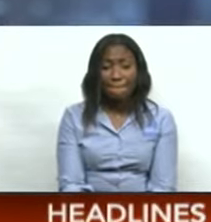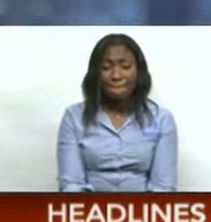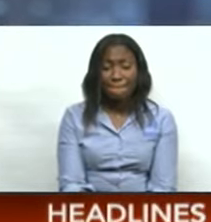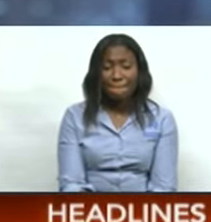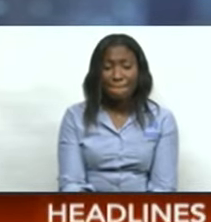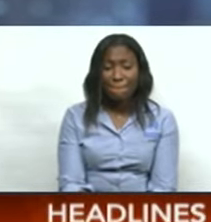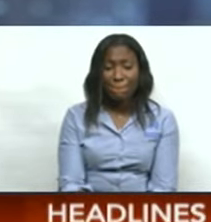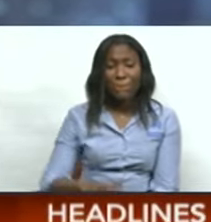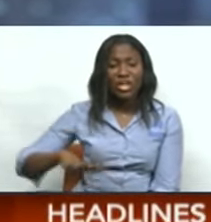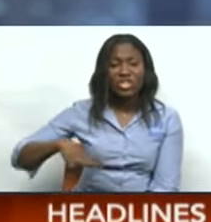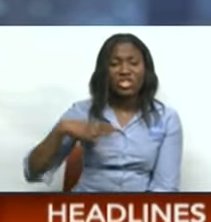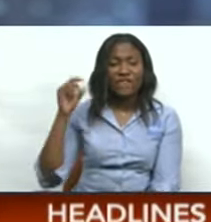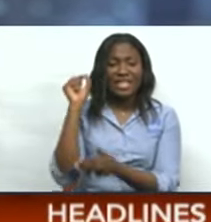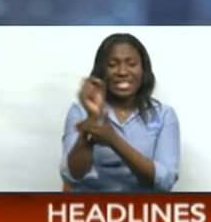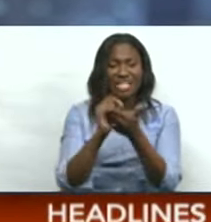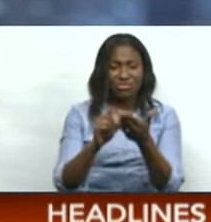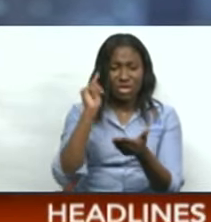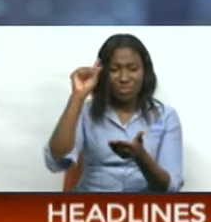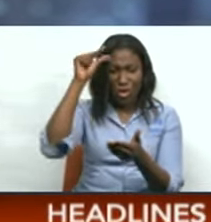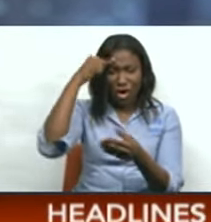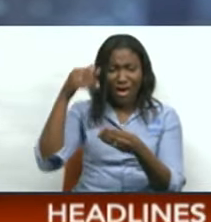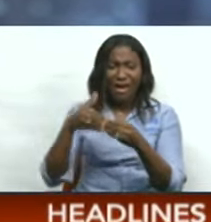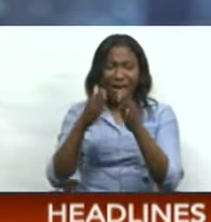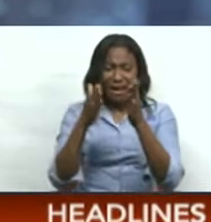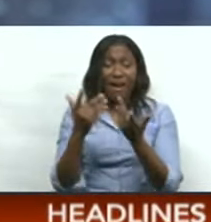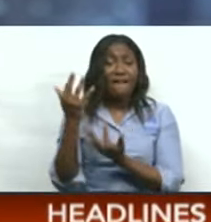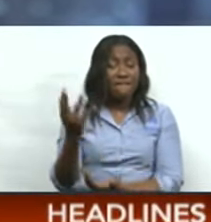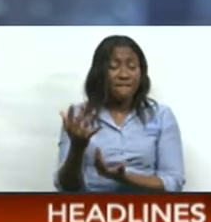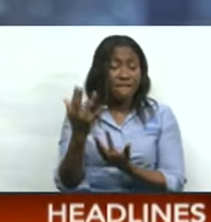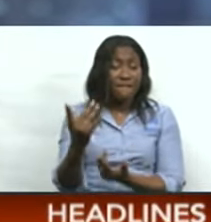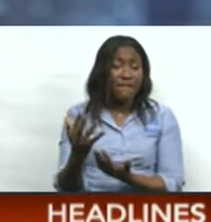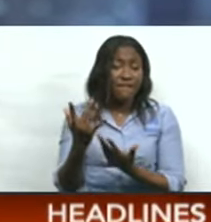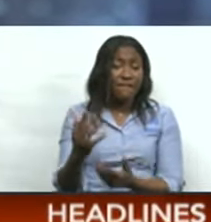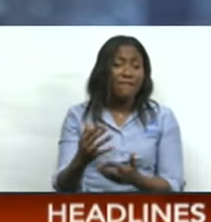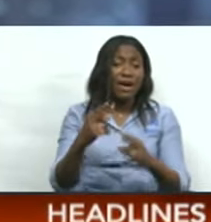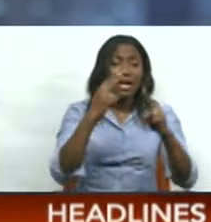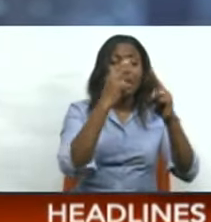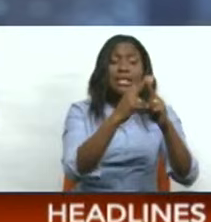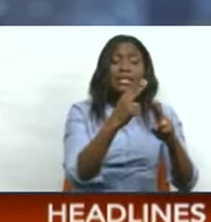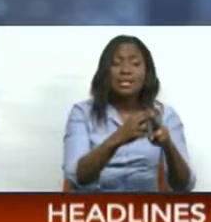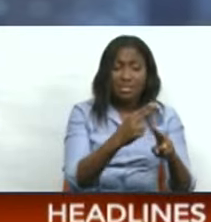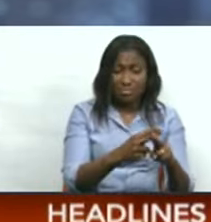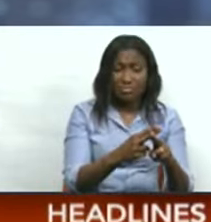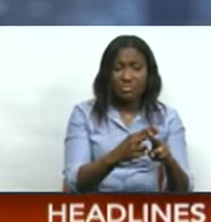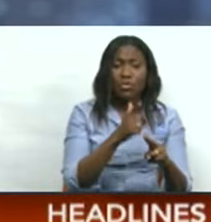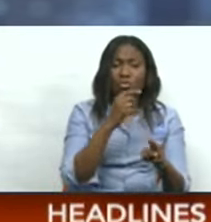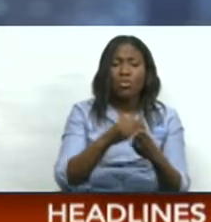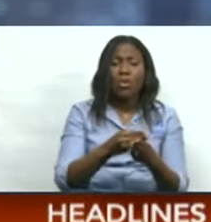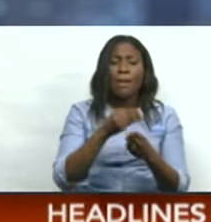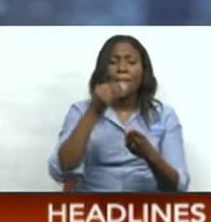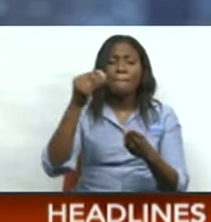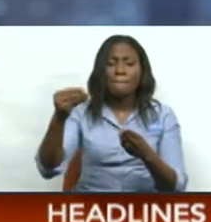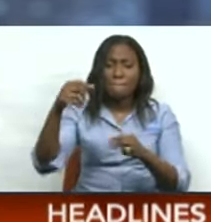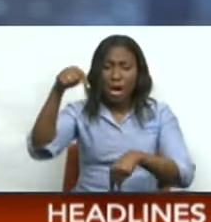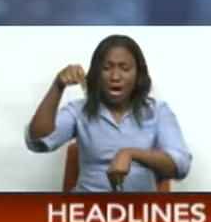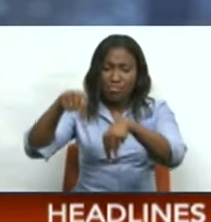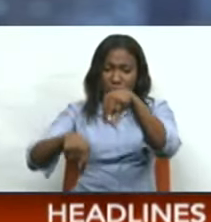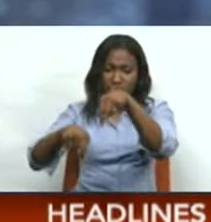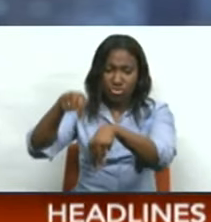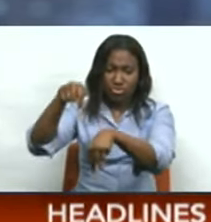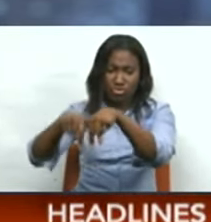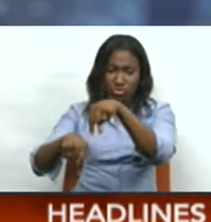Chief Secretary Fali Augustin is awaiting the announcement of the name of the potential buyer of the Petrotrin refinery